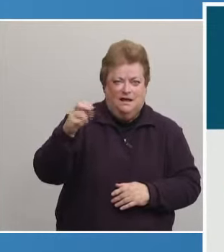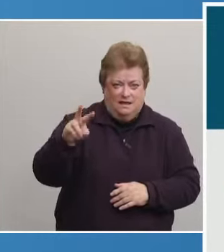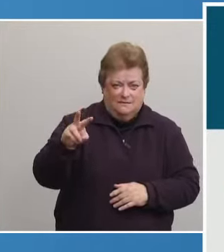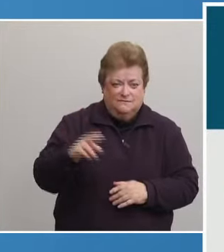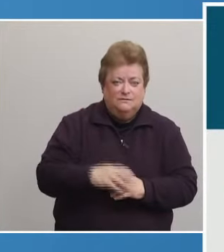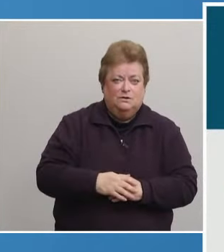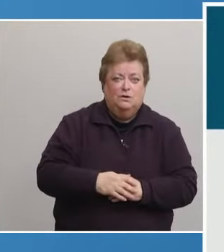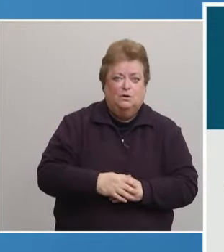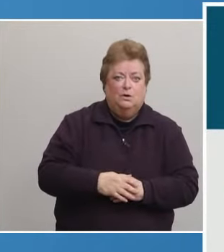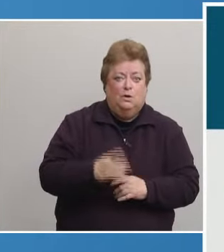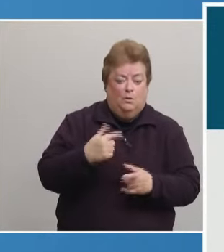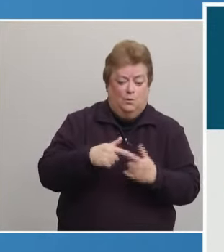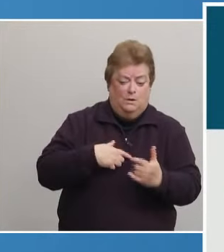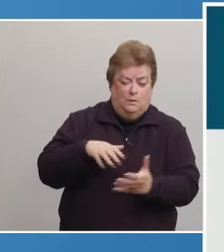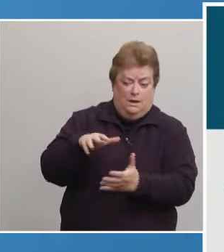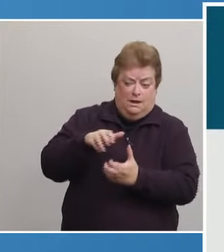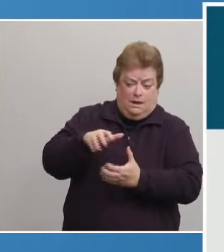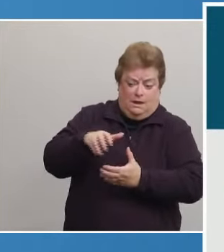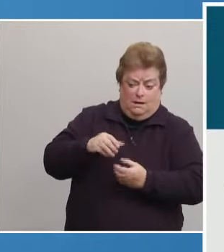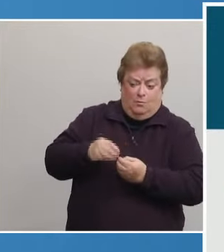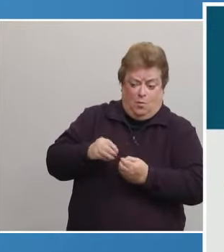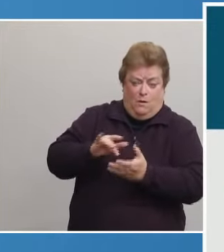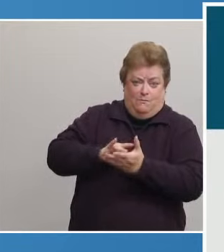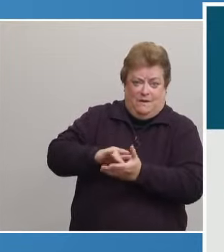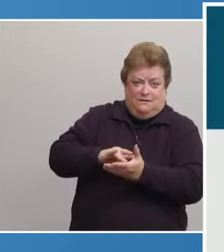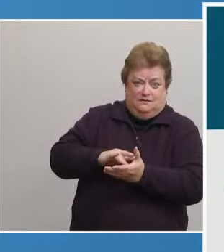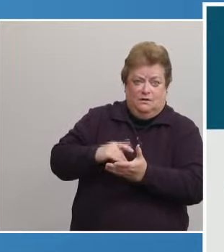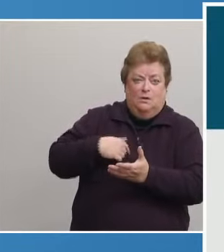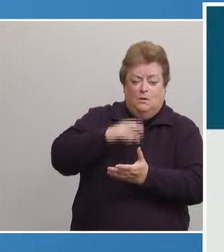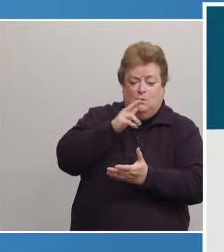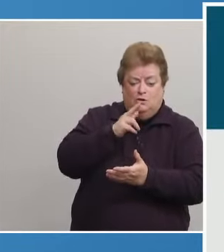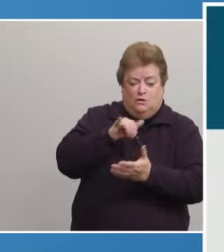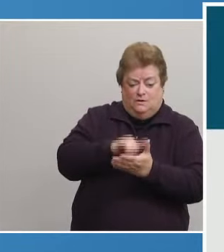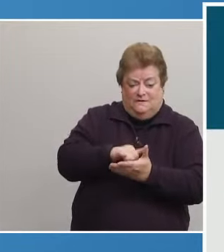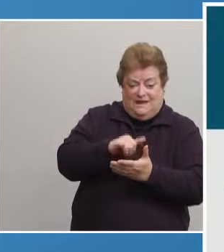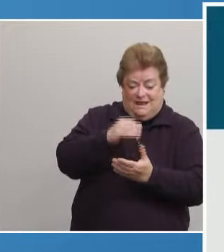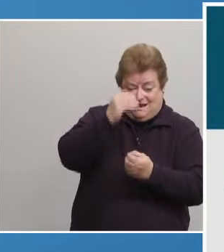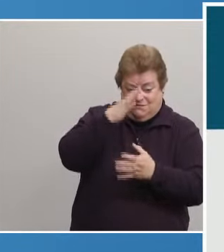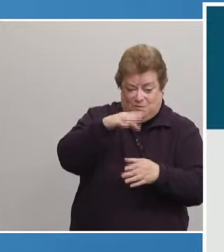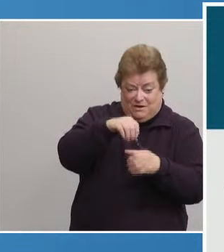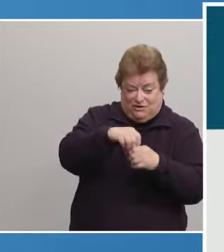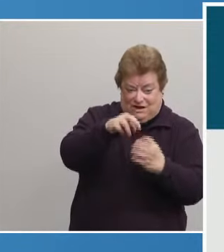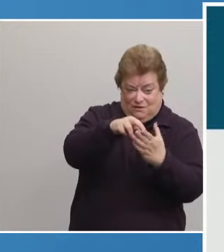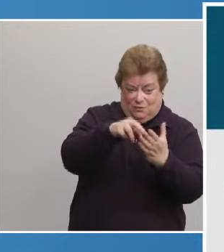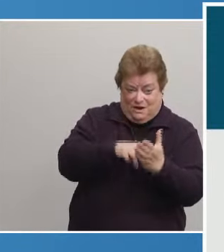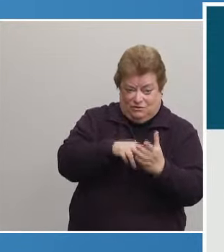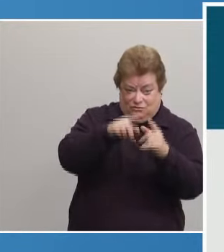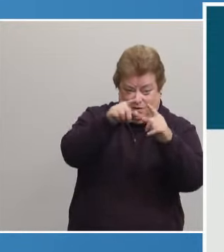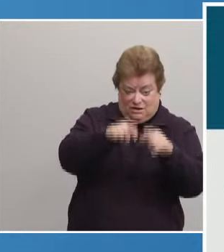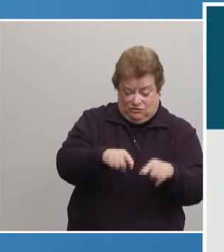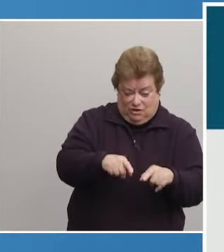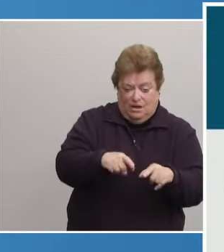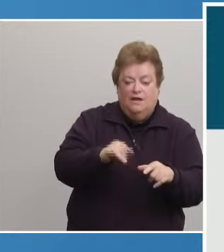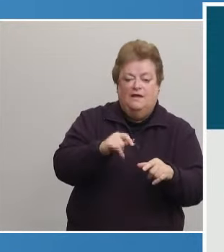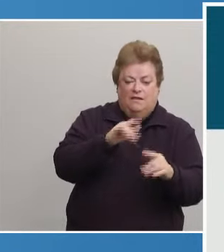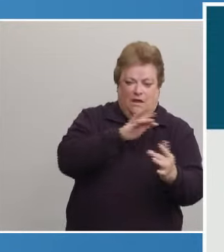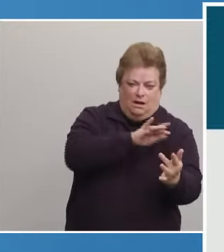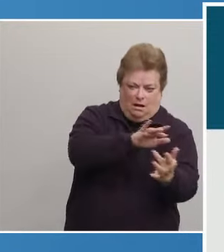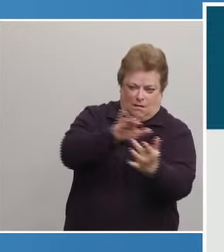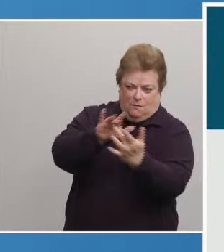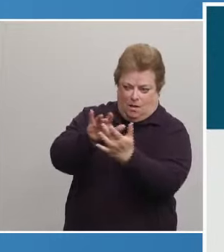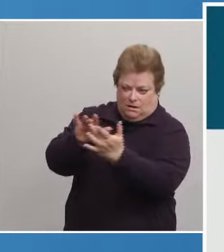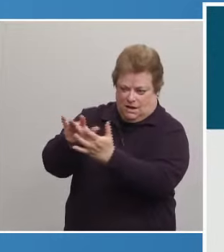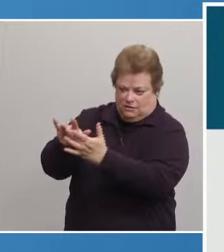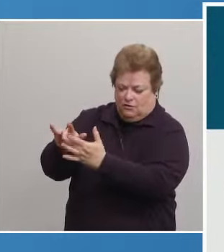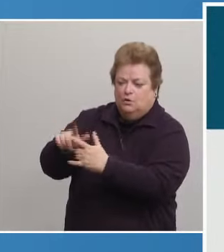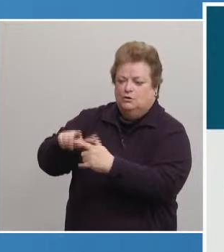available for your priority group, we will use the information in your registration form to connect you to set up an